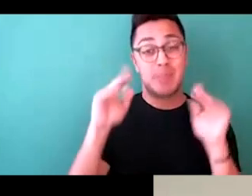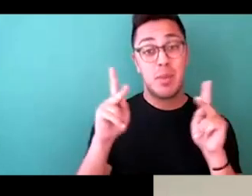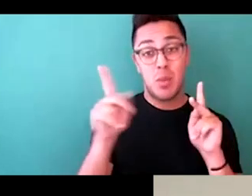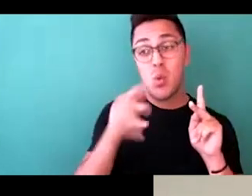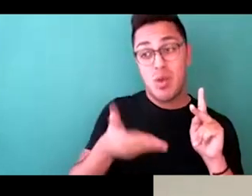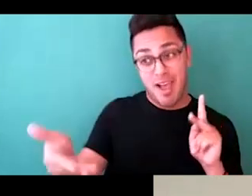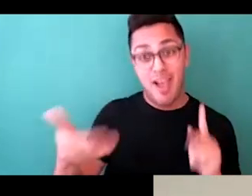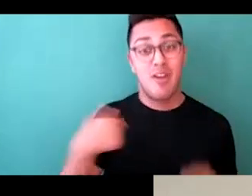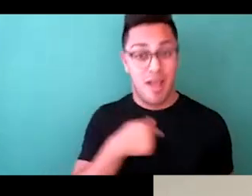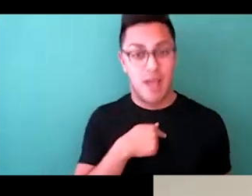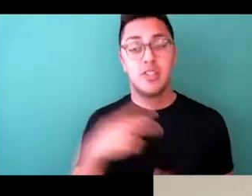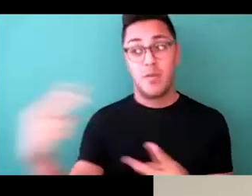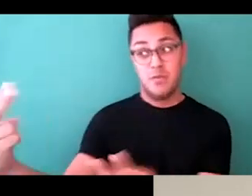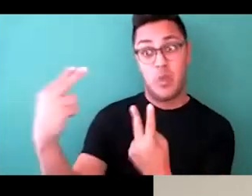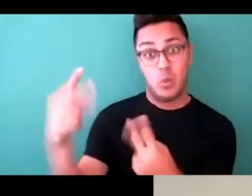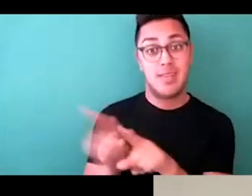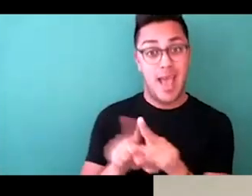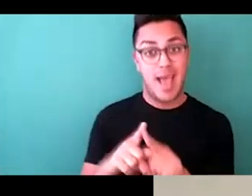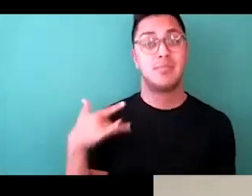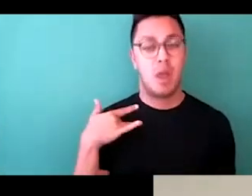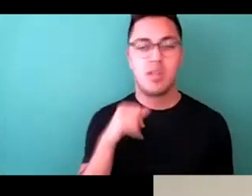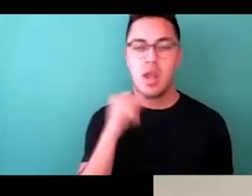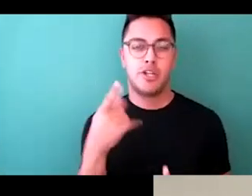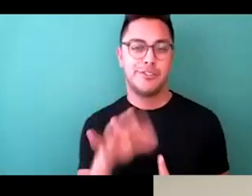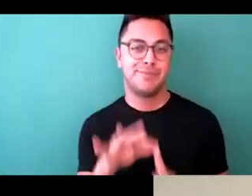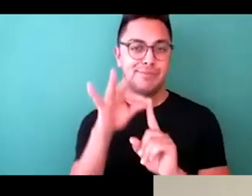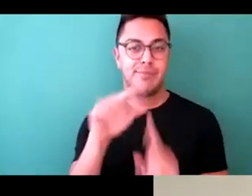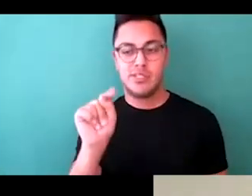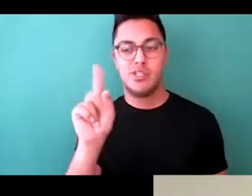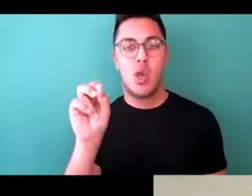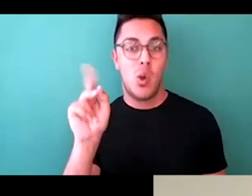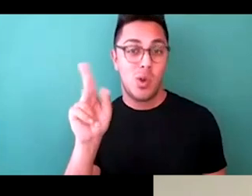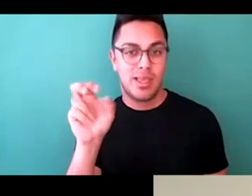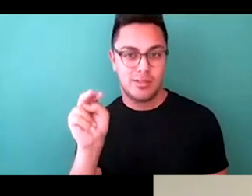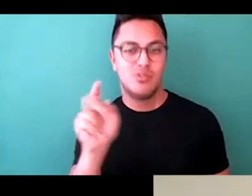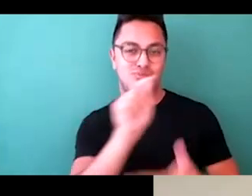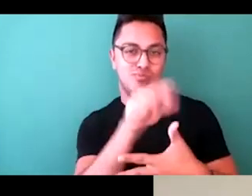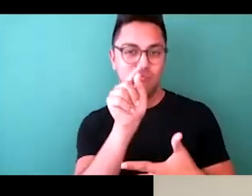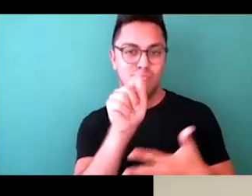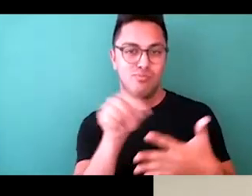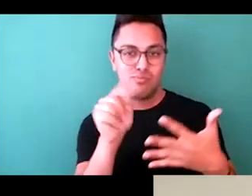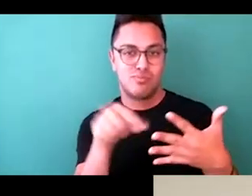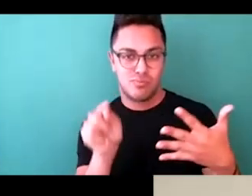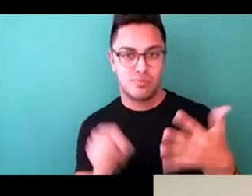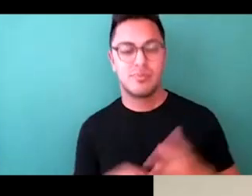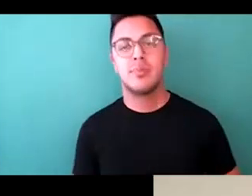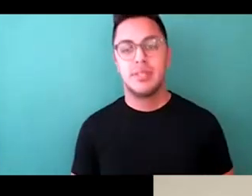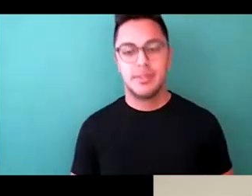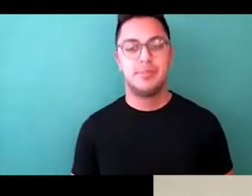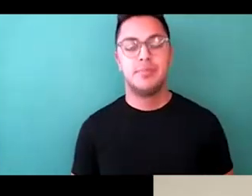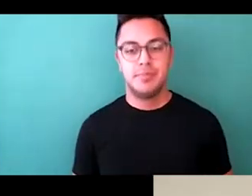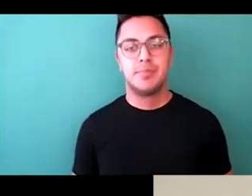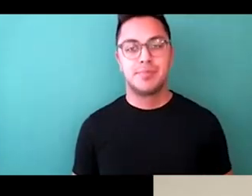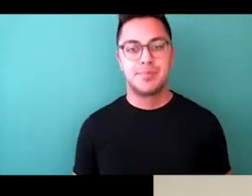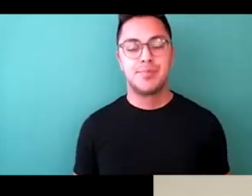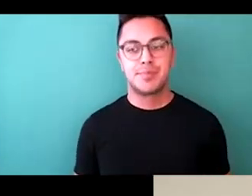as models as well, and not just as tokens that we can be checked off and done with. And then on